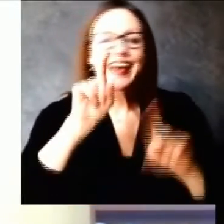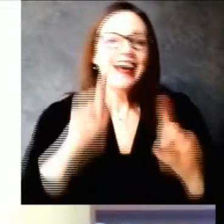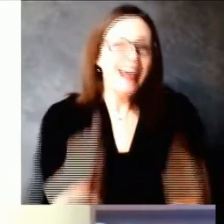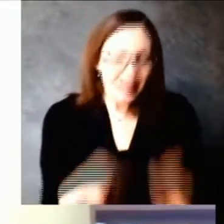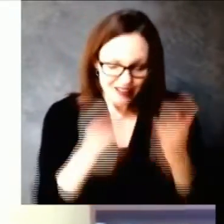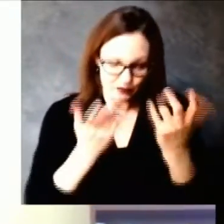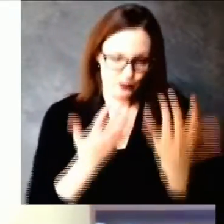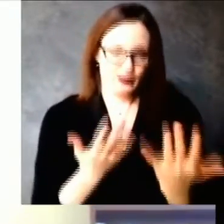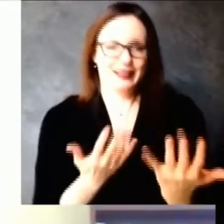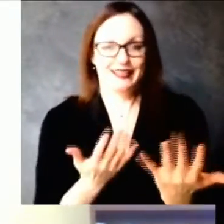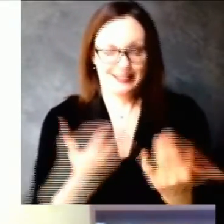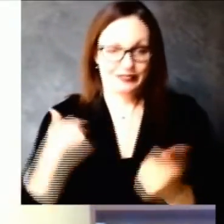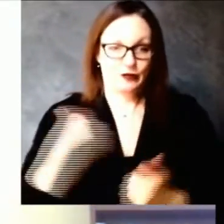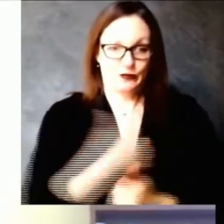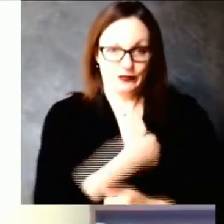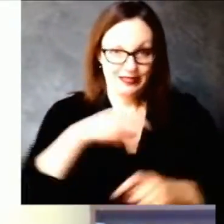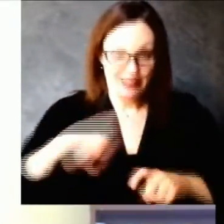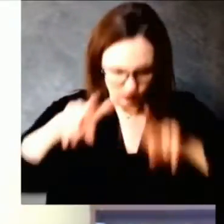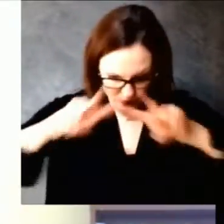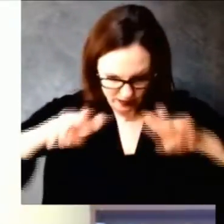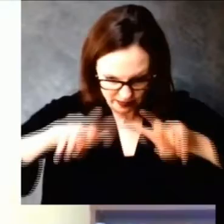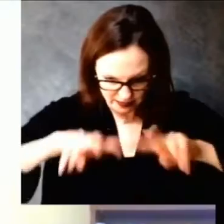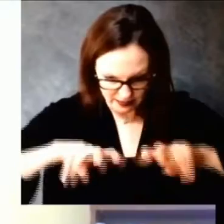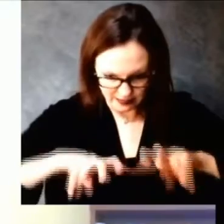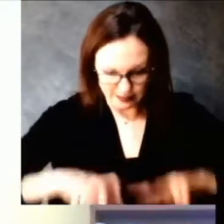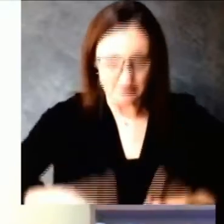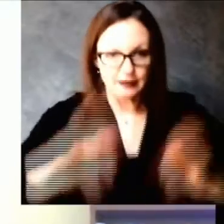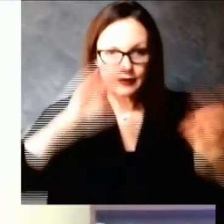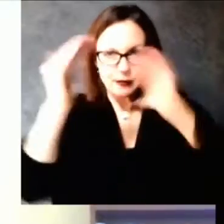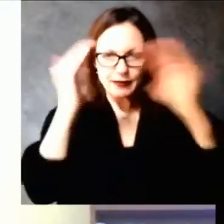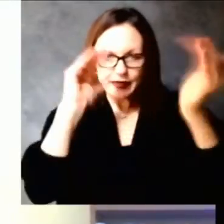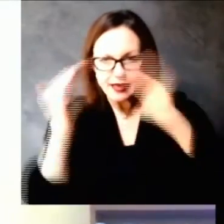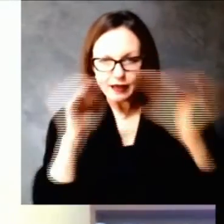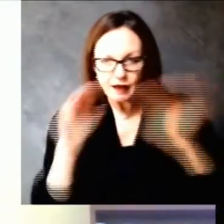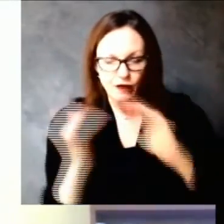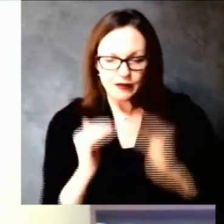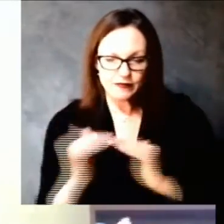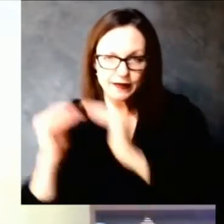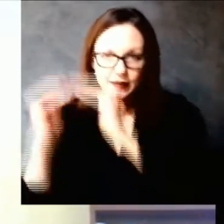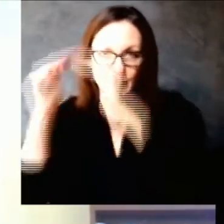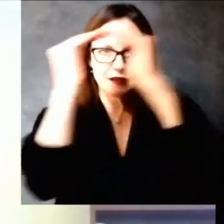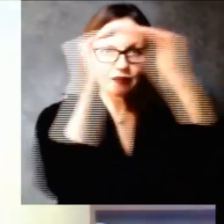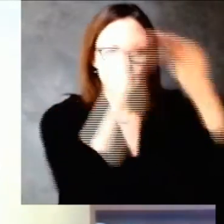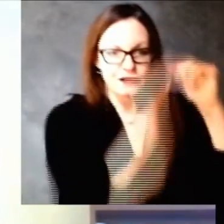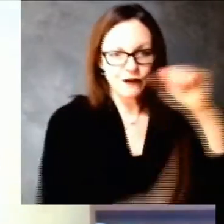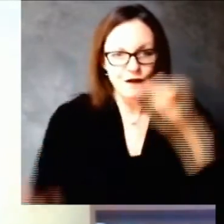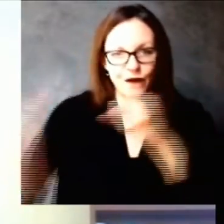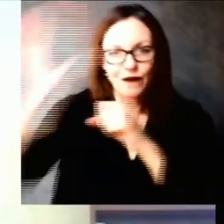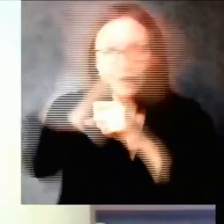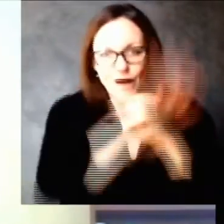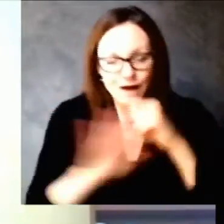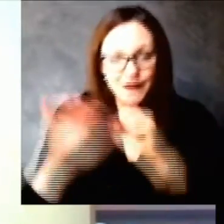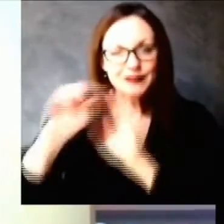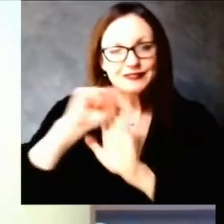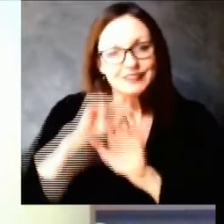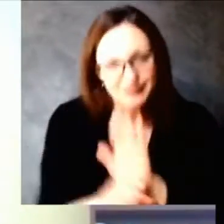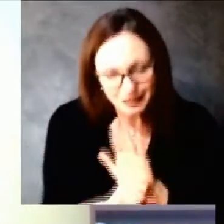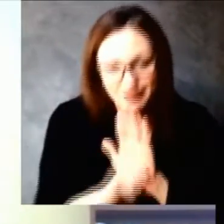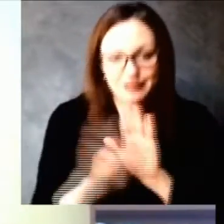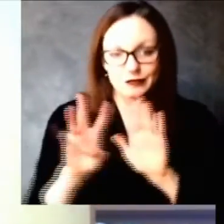000 people in your county and you vaccinate 2 000 people really quickly all of a sudden you're at 10 percent